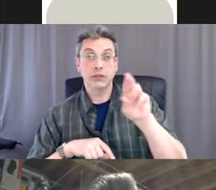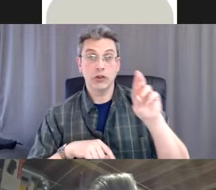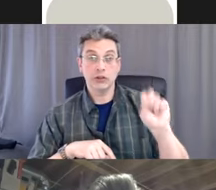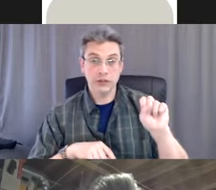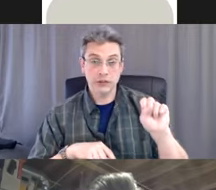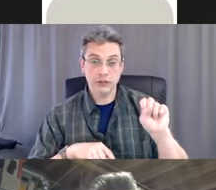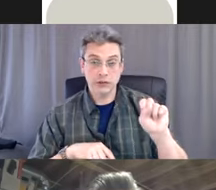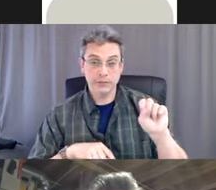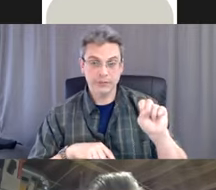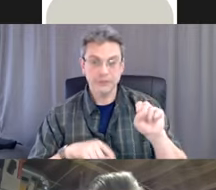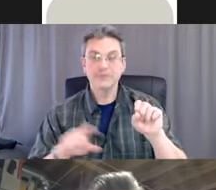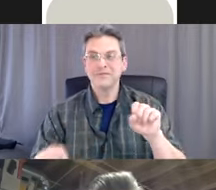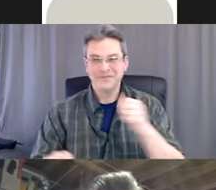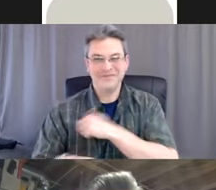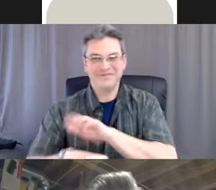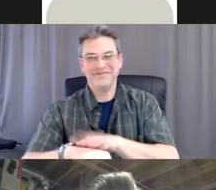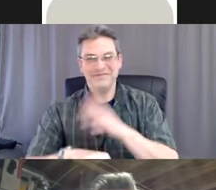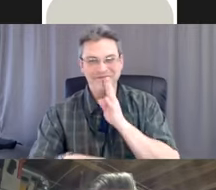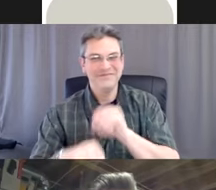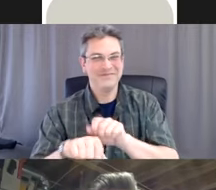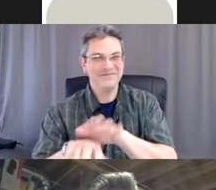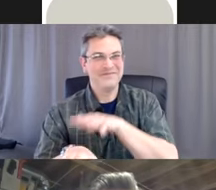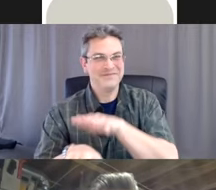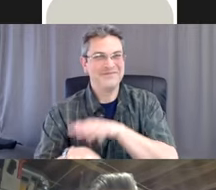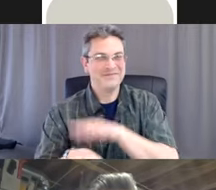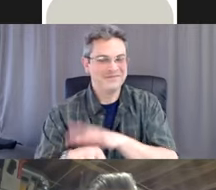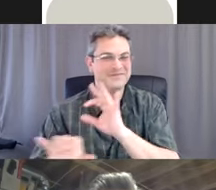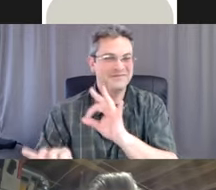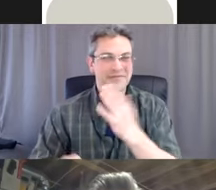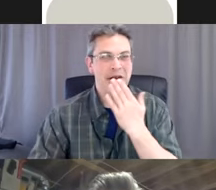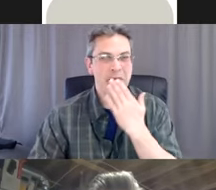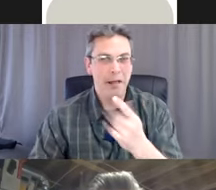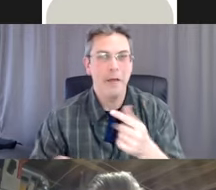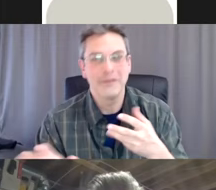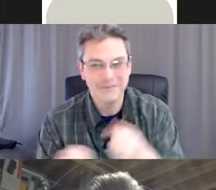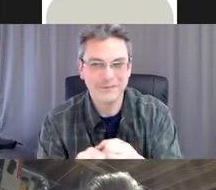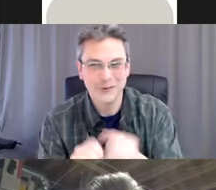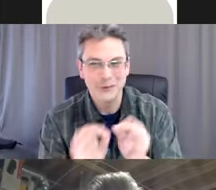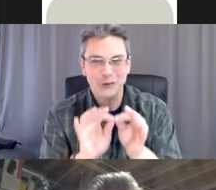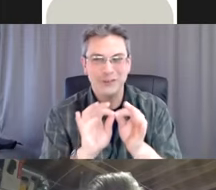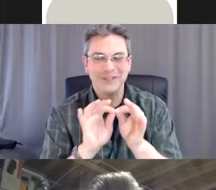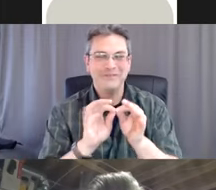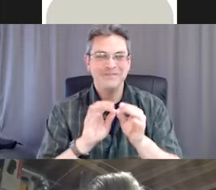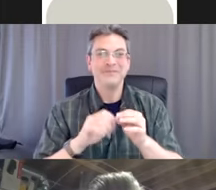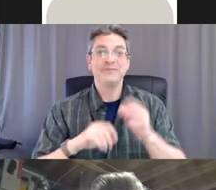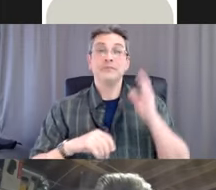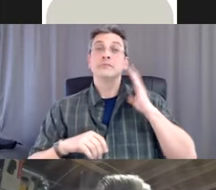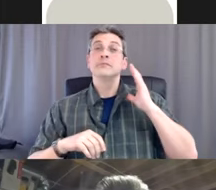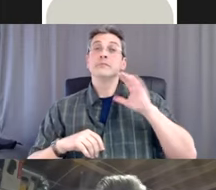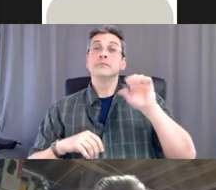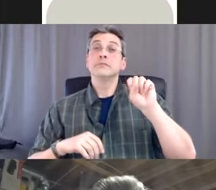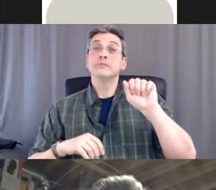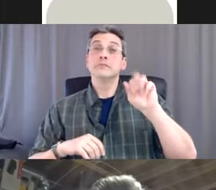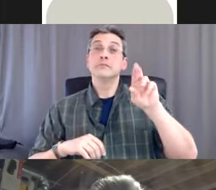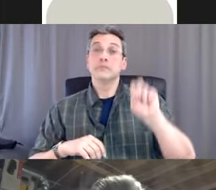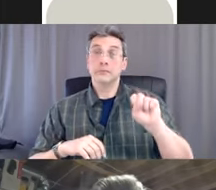Yes. Sorry, I will speak slower. Thank you. There was a renewed emphasis on infection control, and that was